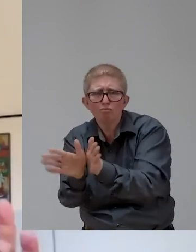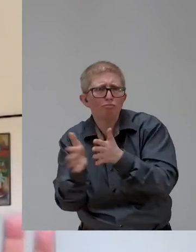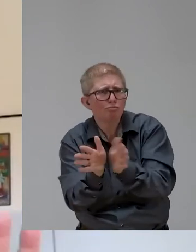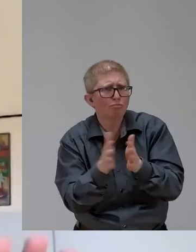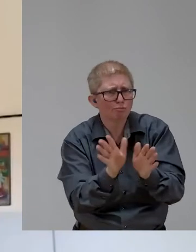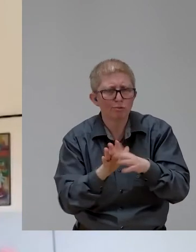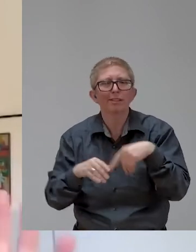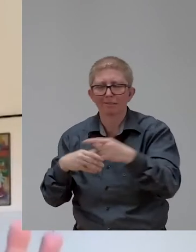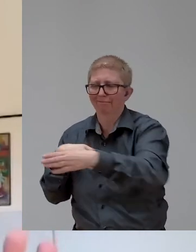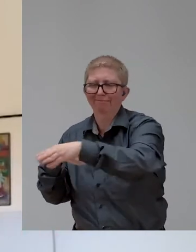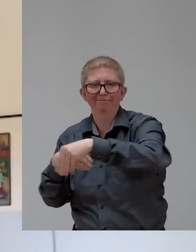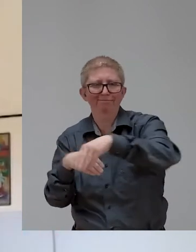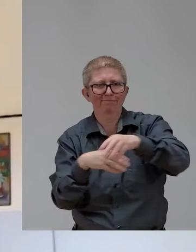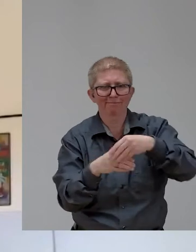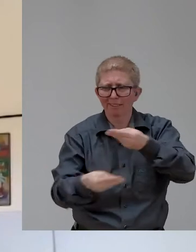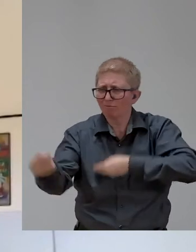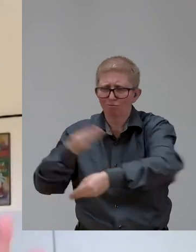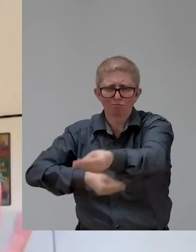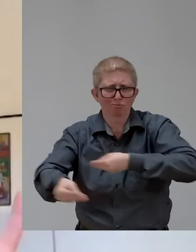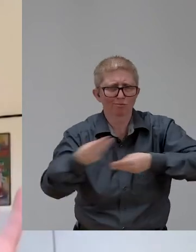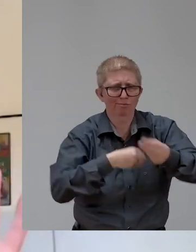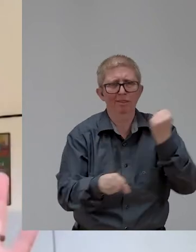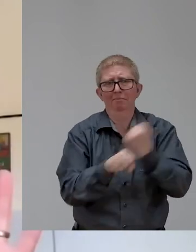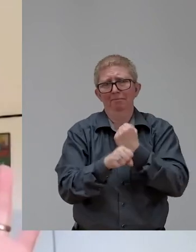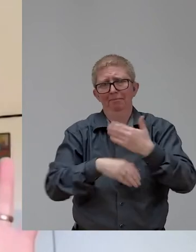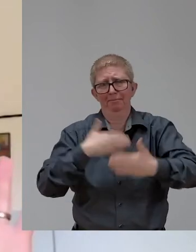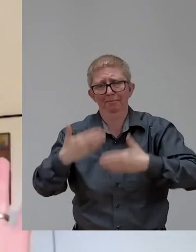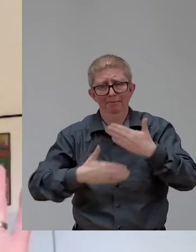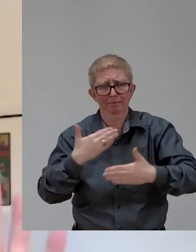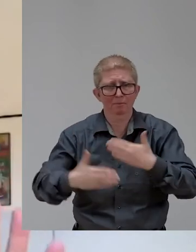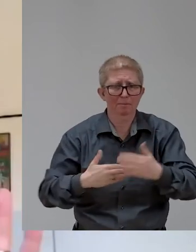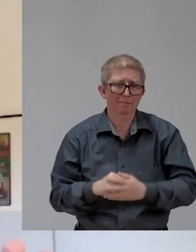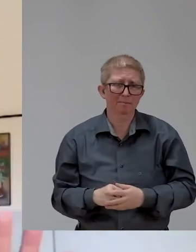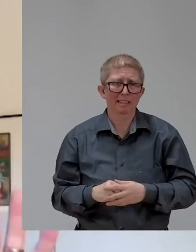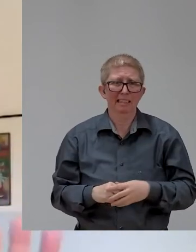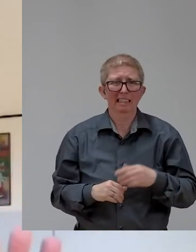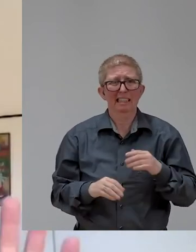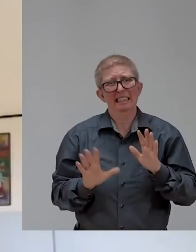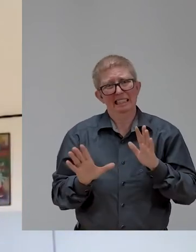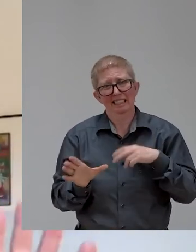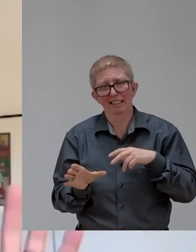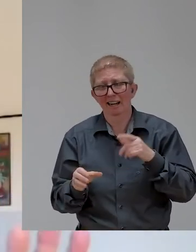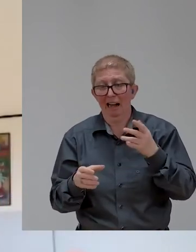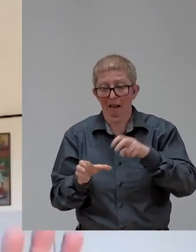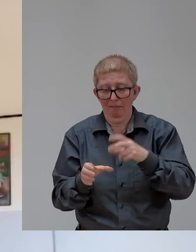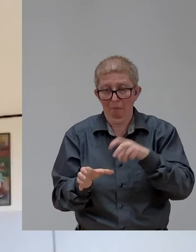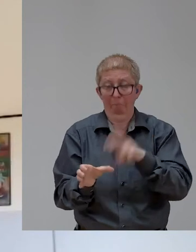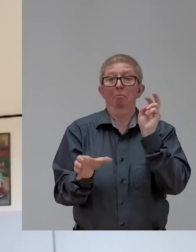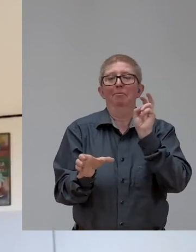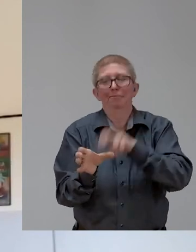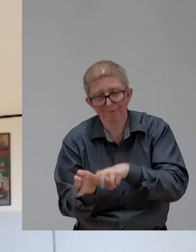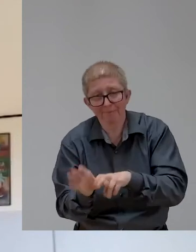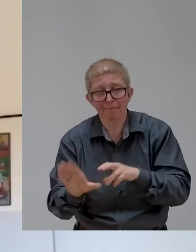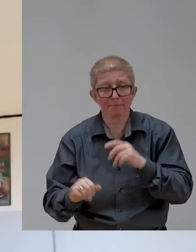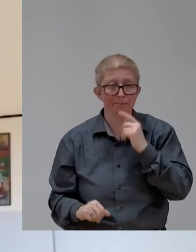off. I'm so sorry, Michal. I'm so sorry, Martin. But what I would say to you is always jump on the latest, greatest new narrative.